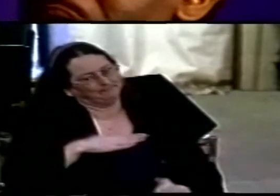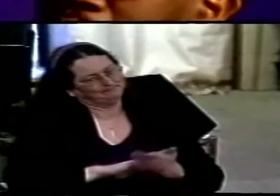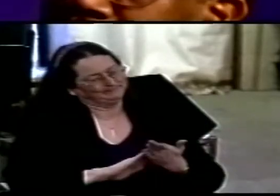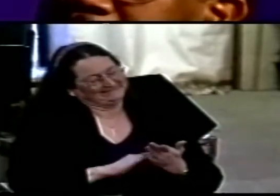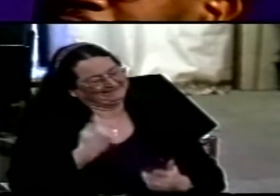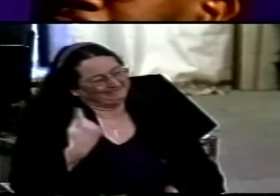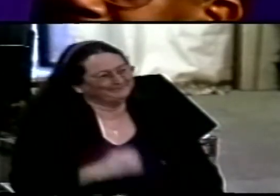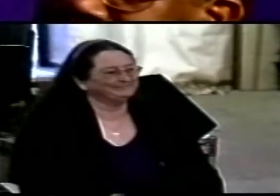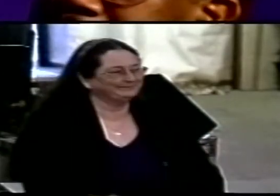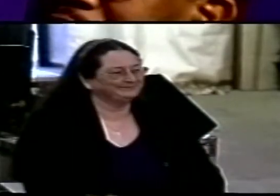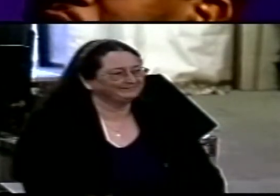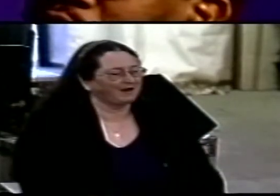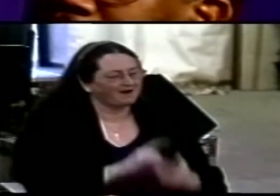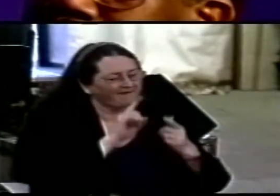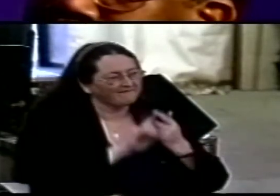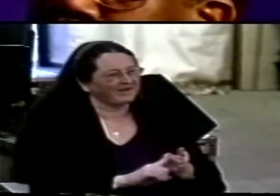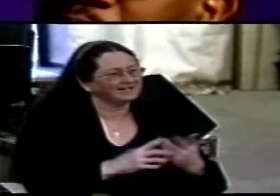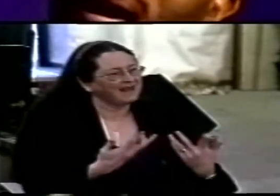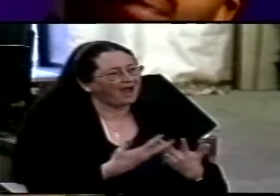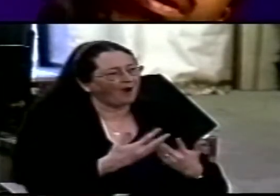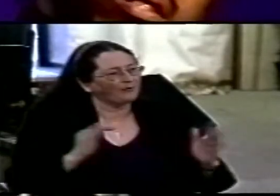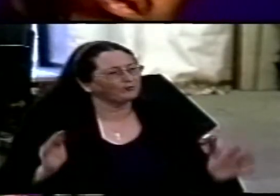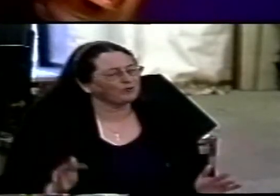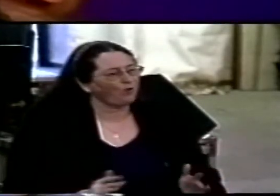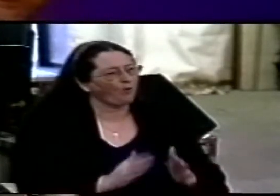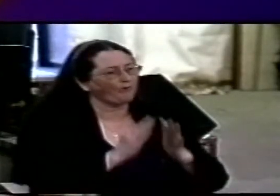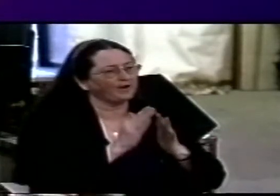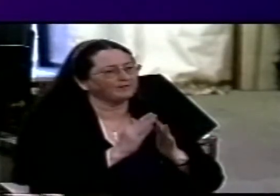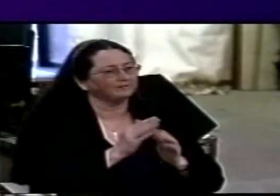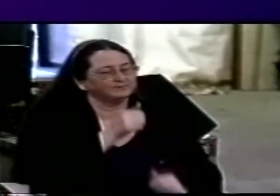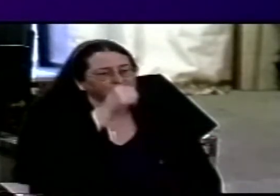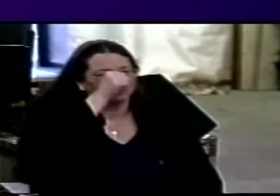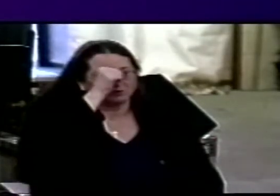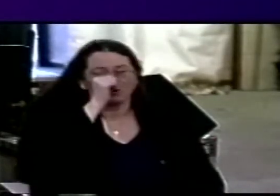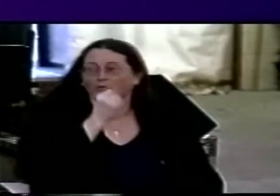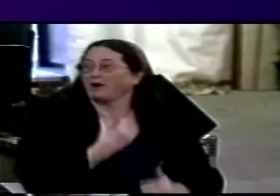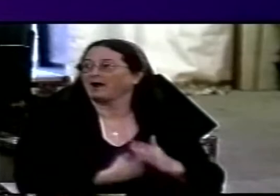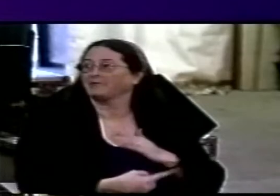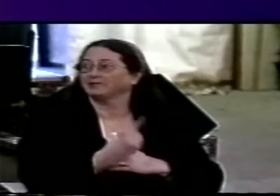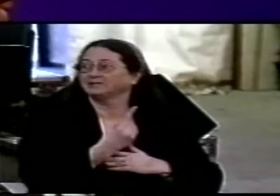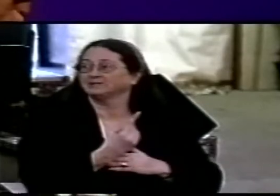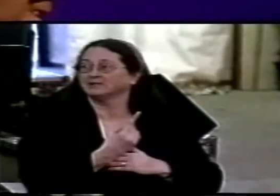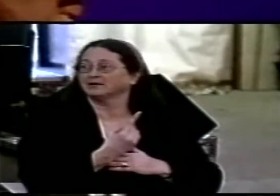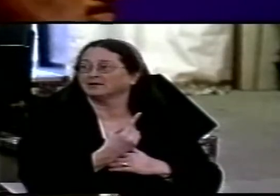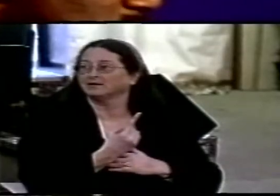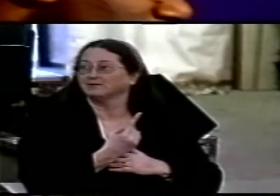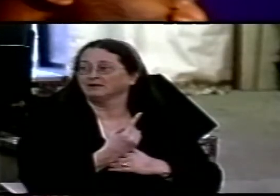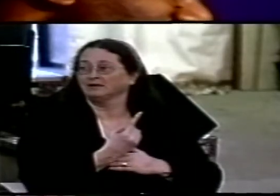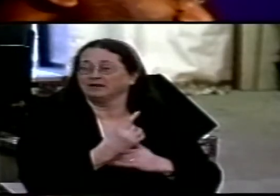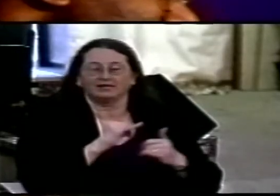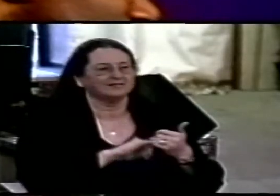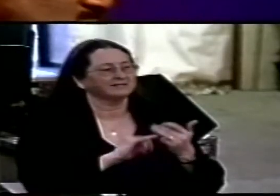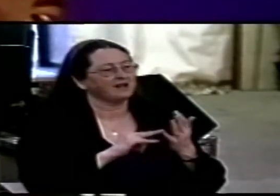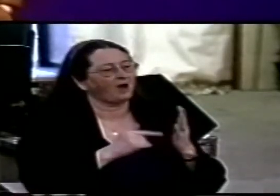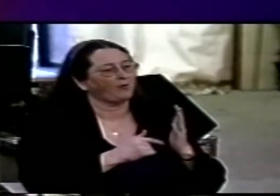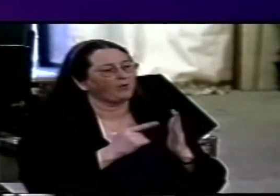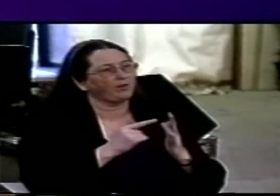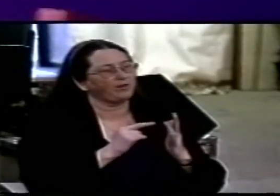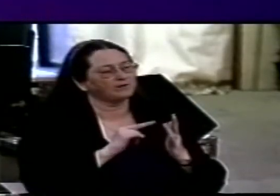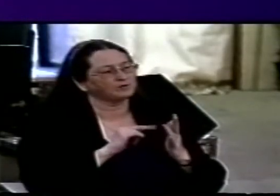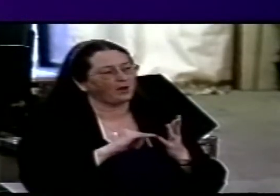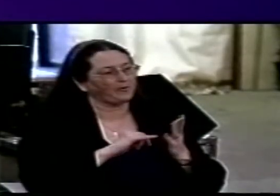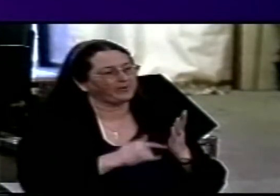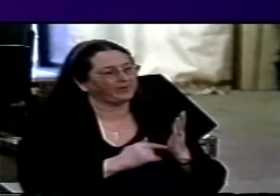may only be fixed by glory do you know what happened in Azusa Street at the beginning of the last century from 1906 to 1909